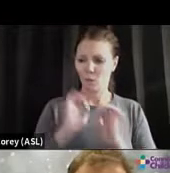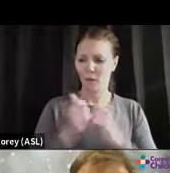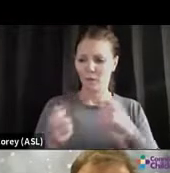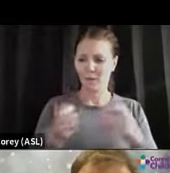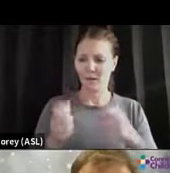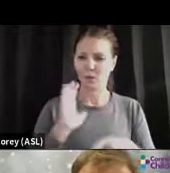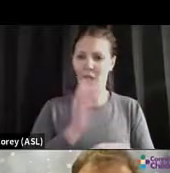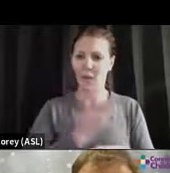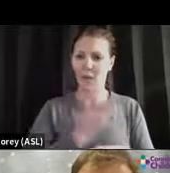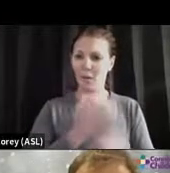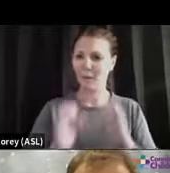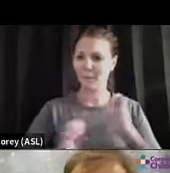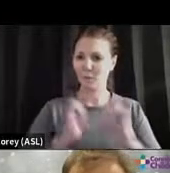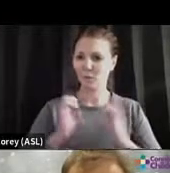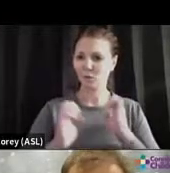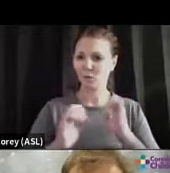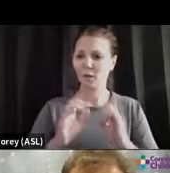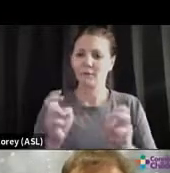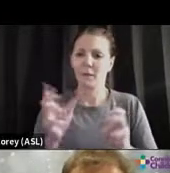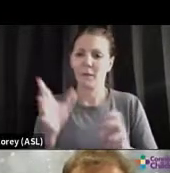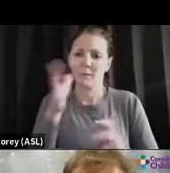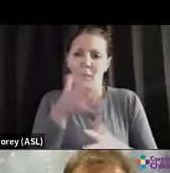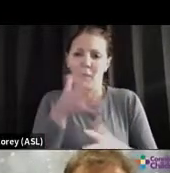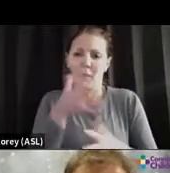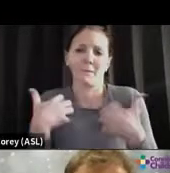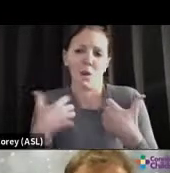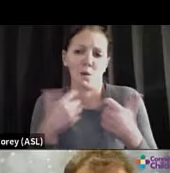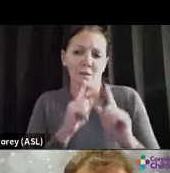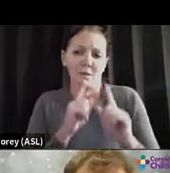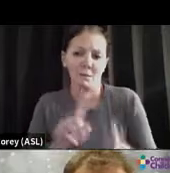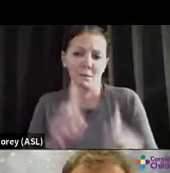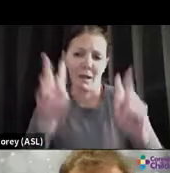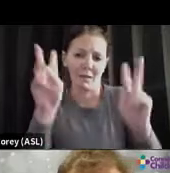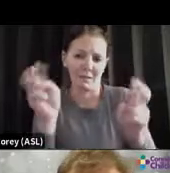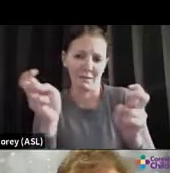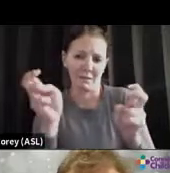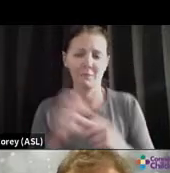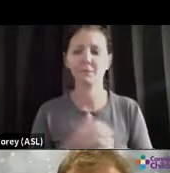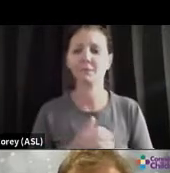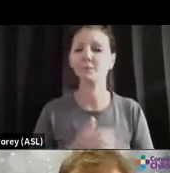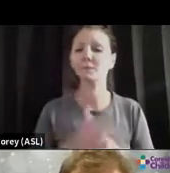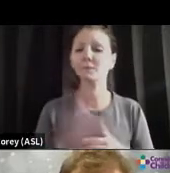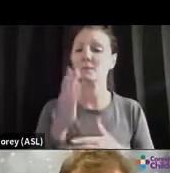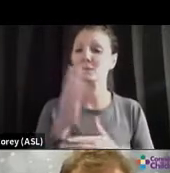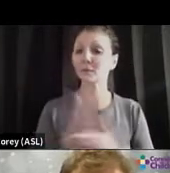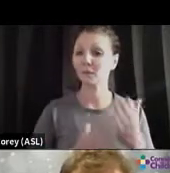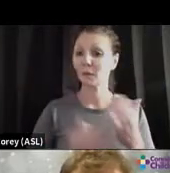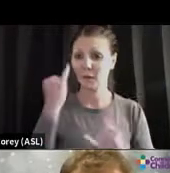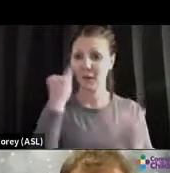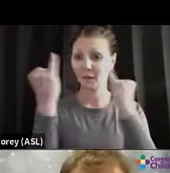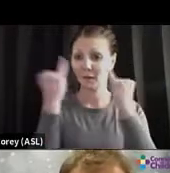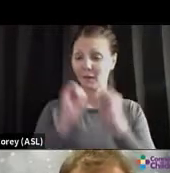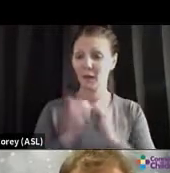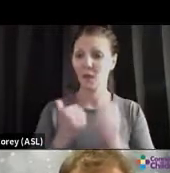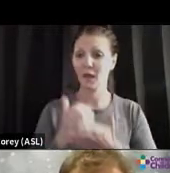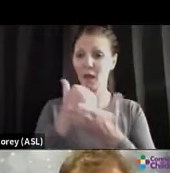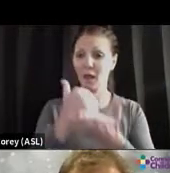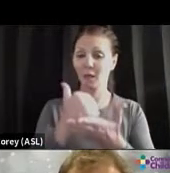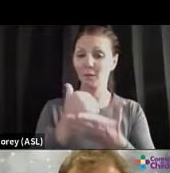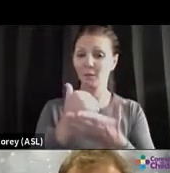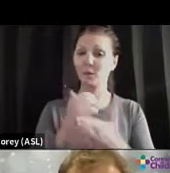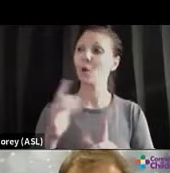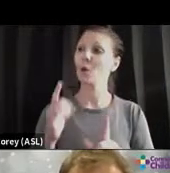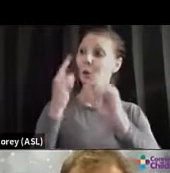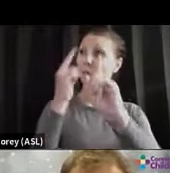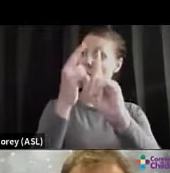to protect our kids. So here are some strategies and here's what we can do to help. Our goal is we want kids to be resilient. So how do we help